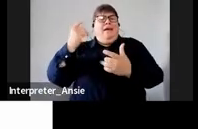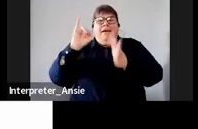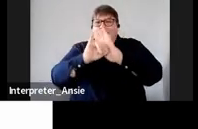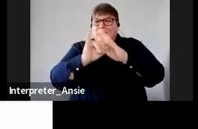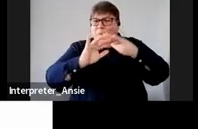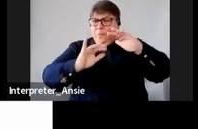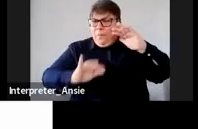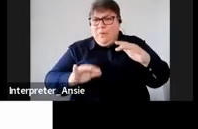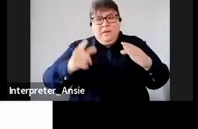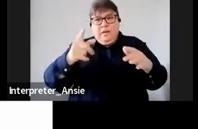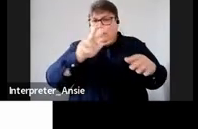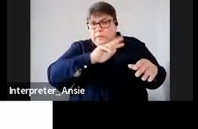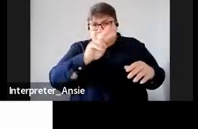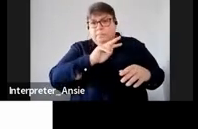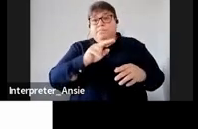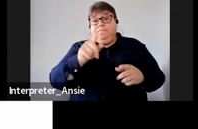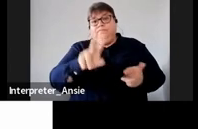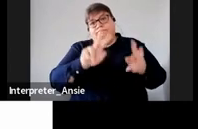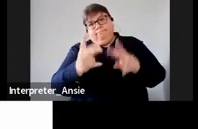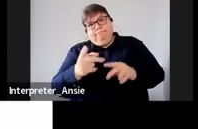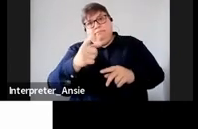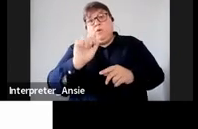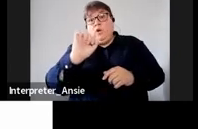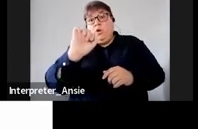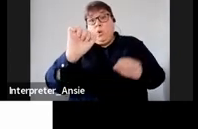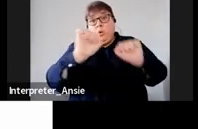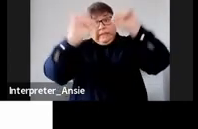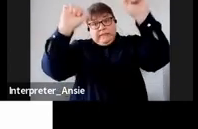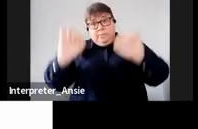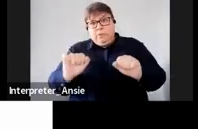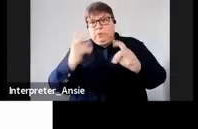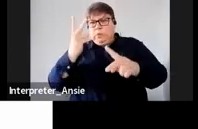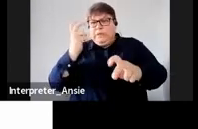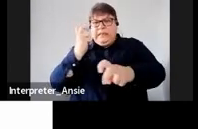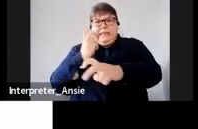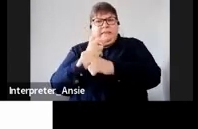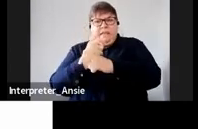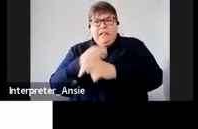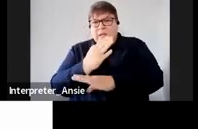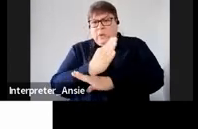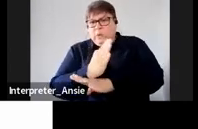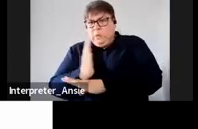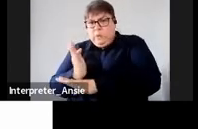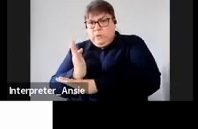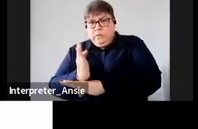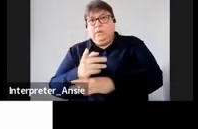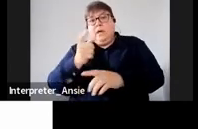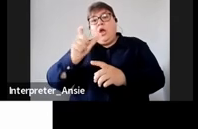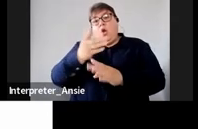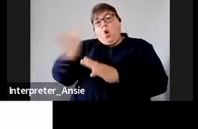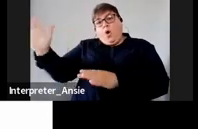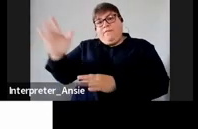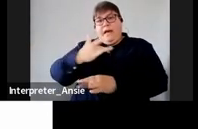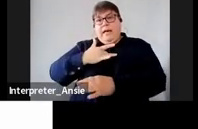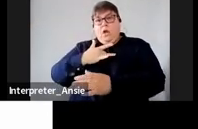then you look into that the current system is technically too difficult to comply with which is of record keeping to